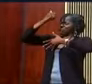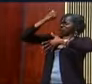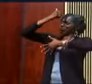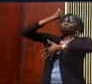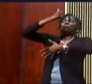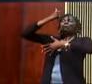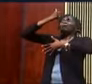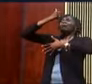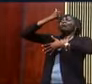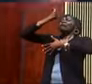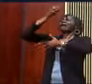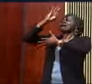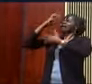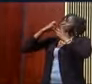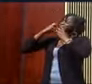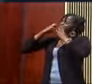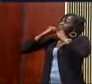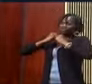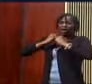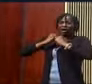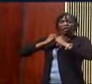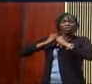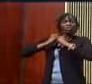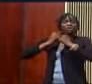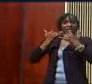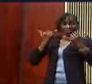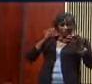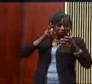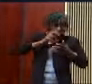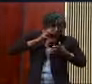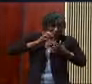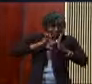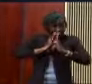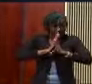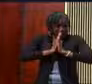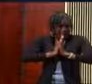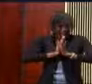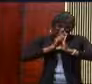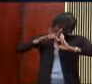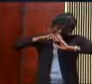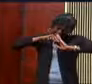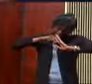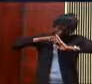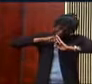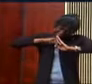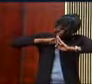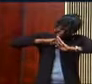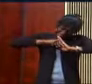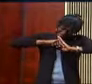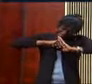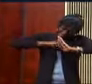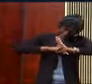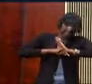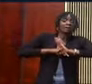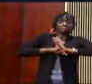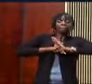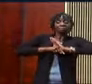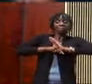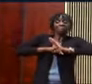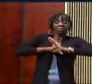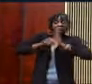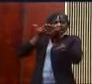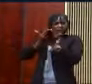God is sovereign. Do y'all hear this prayer? It's a prayer, theological affirmation. And I've